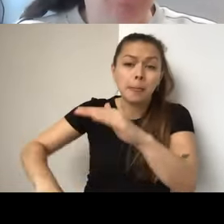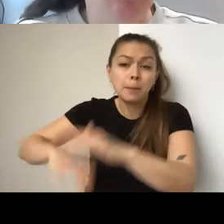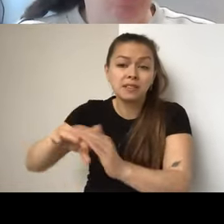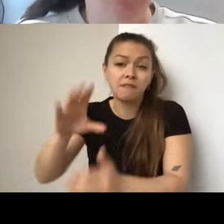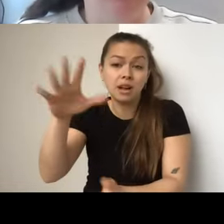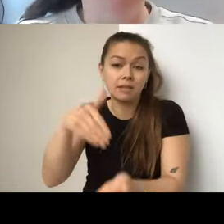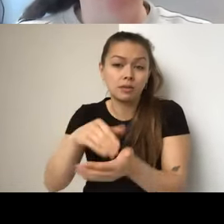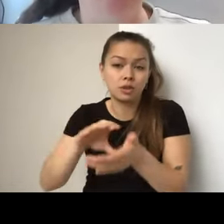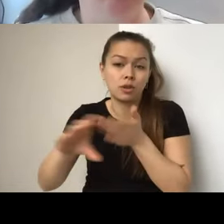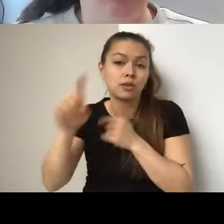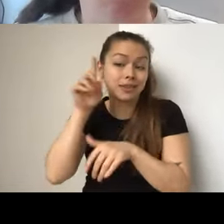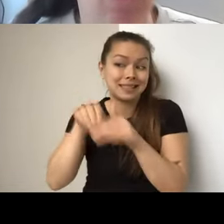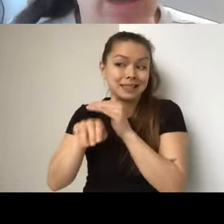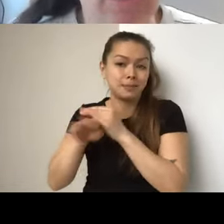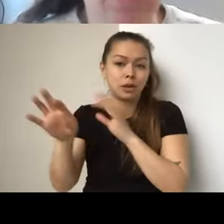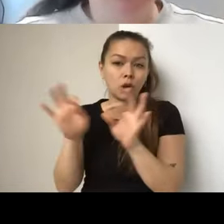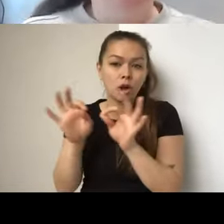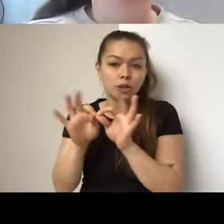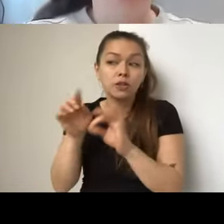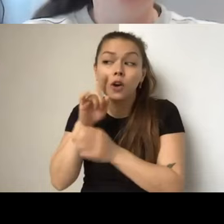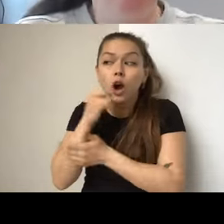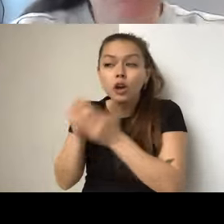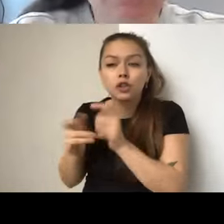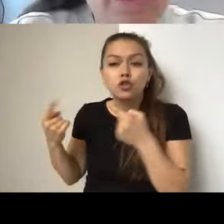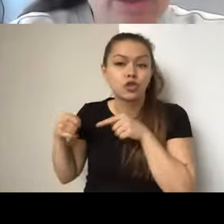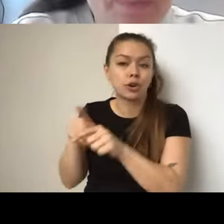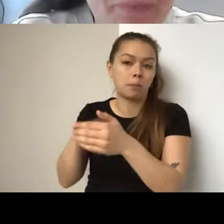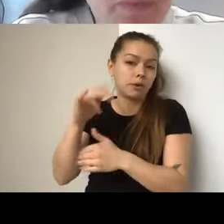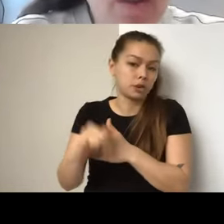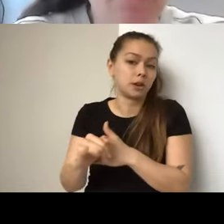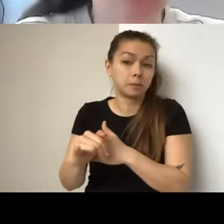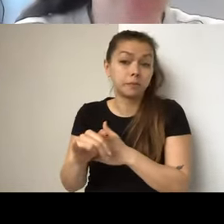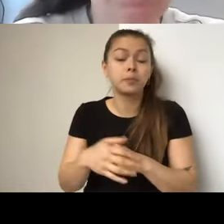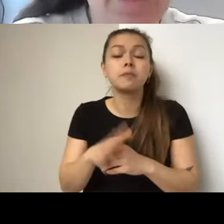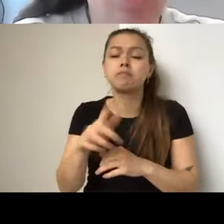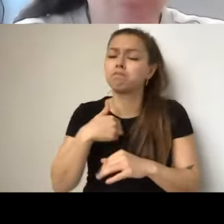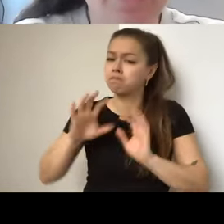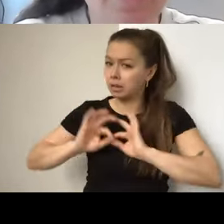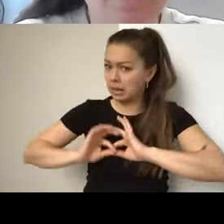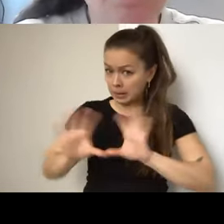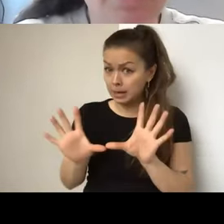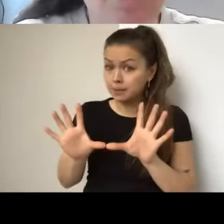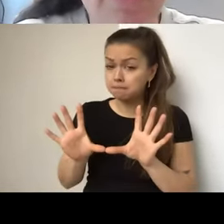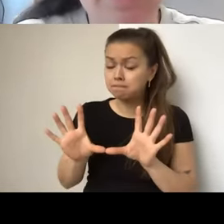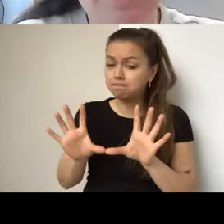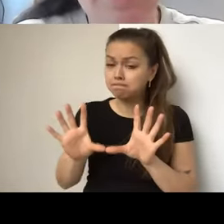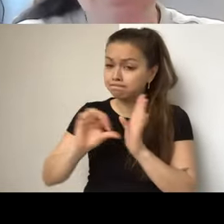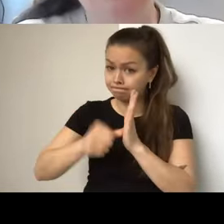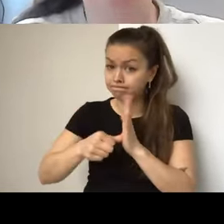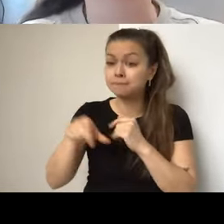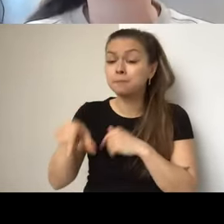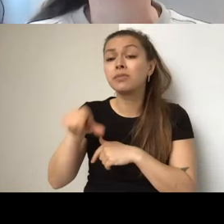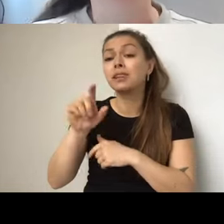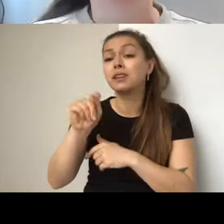costs for artists incurred during the project. Now, I want to be very clear that right now the Accessibility Grant at